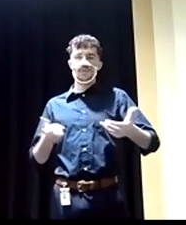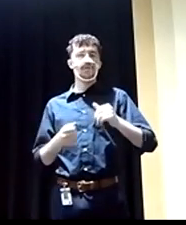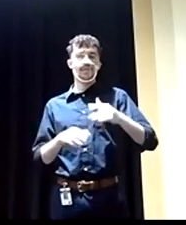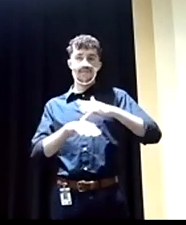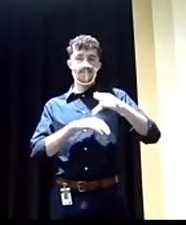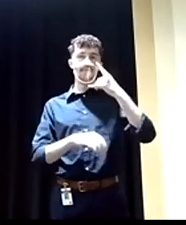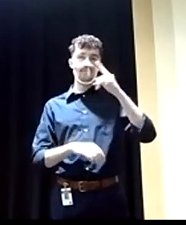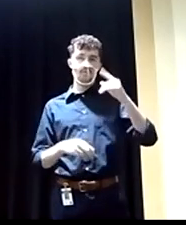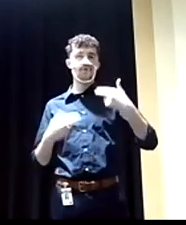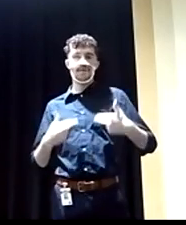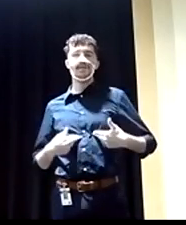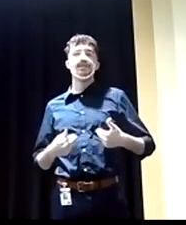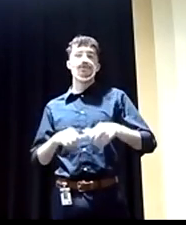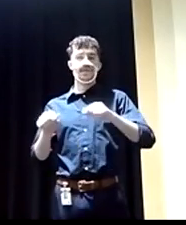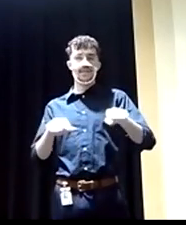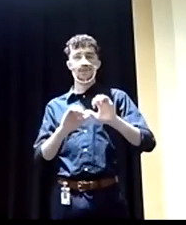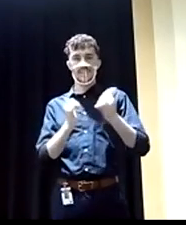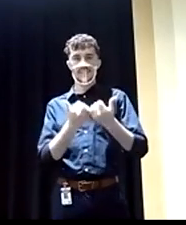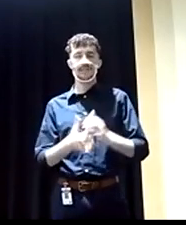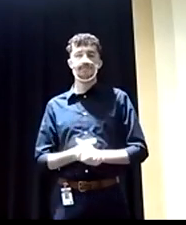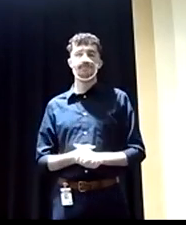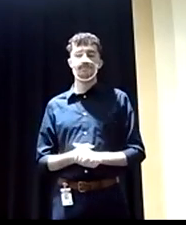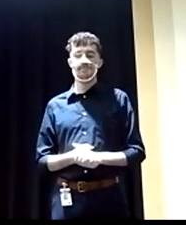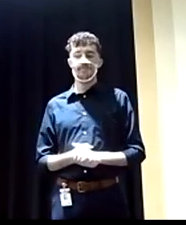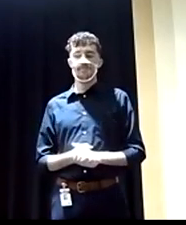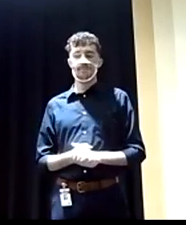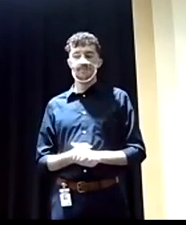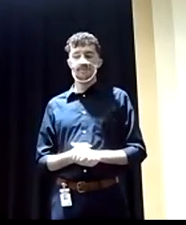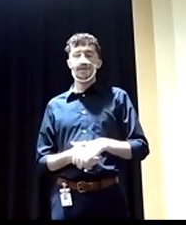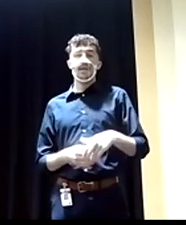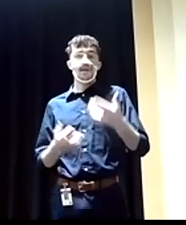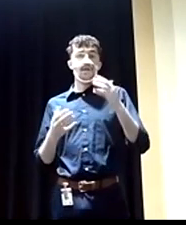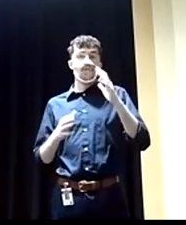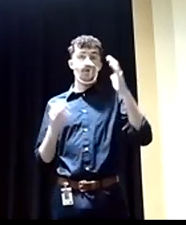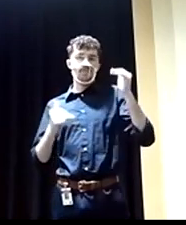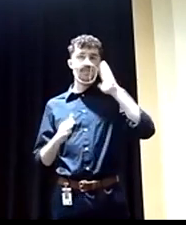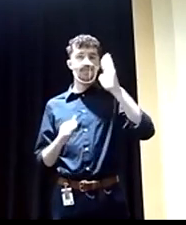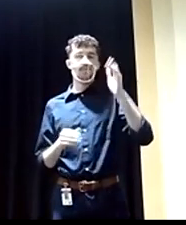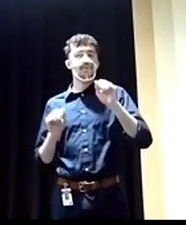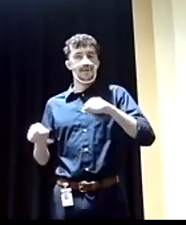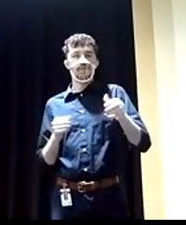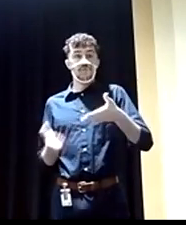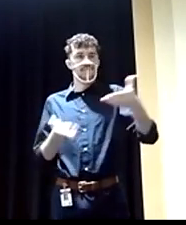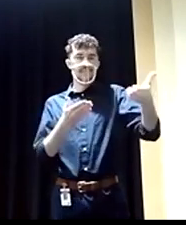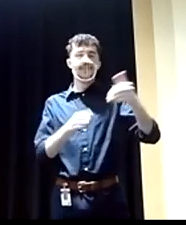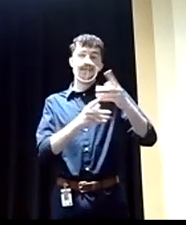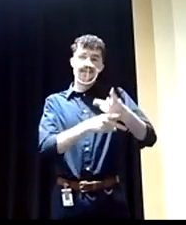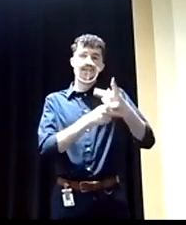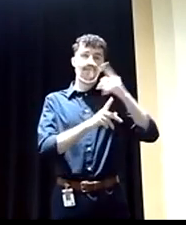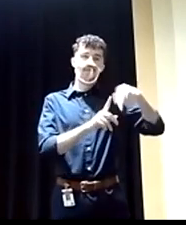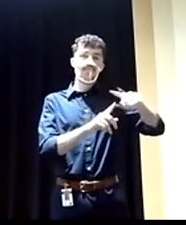receive the refugees who are pouring over the border to care for them and potentially even to relocate many of them in the United States.